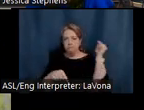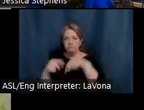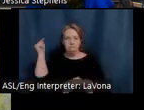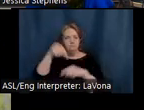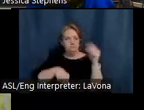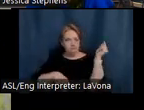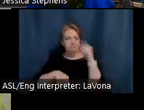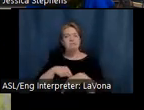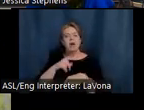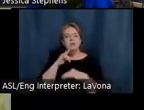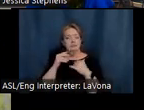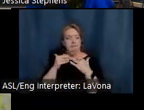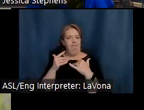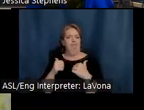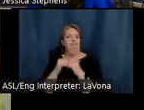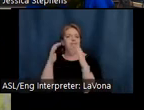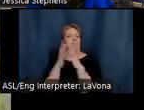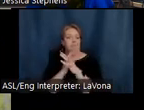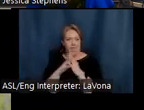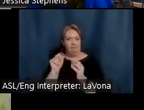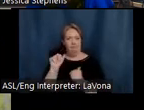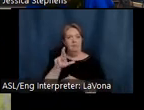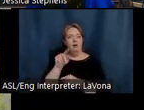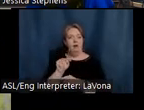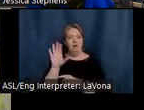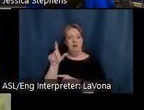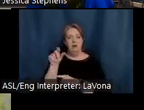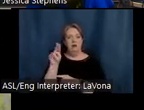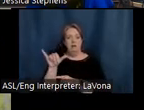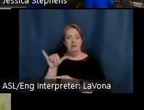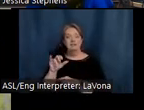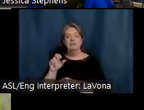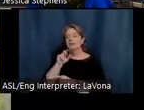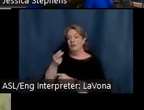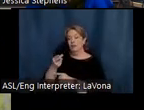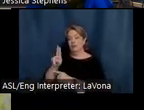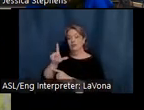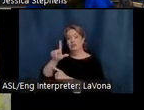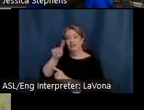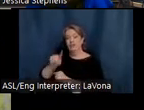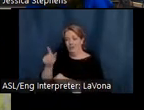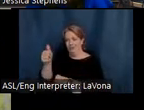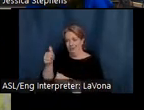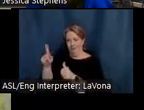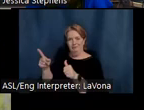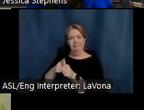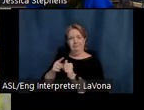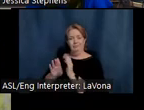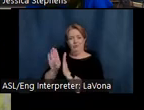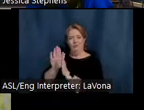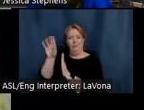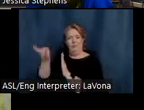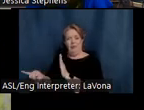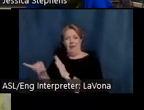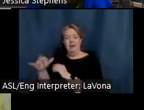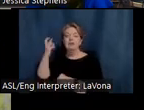art colony here. Shulls is often credited with the initial growth of the colony because Steele's involvement with